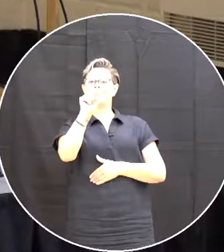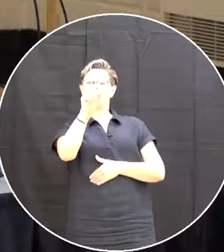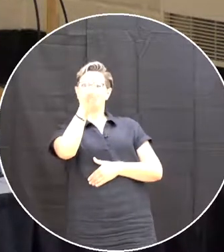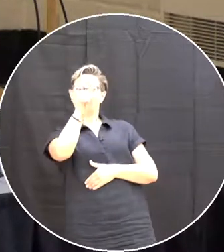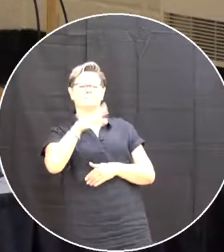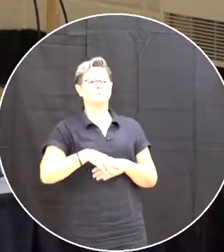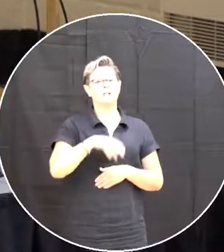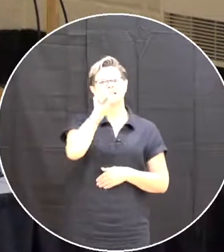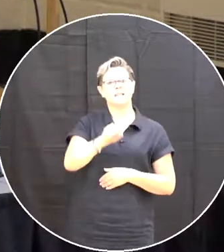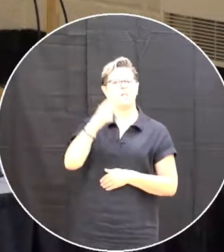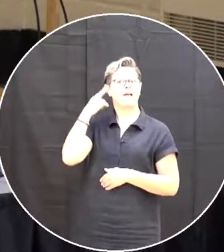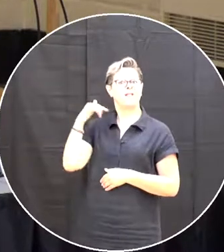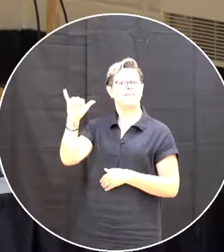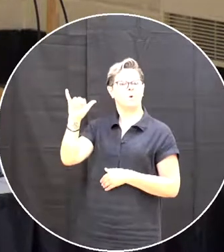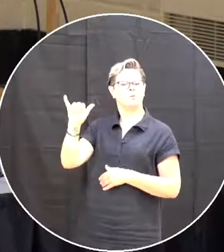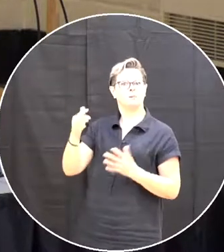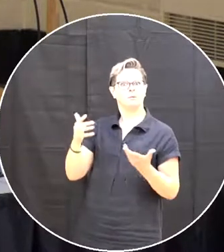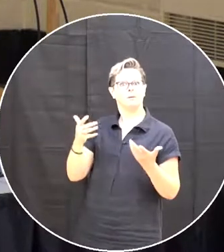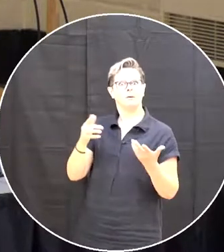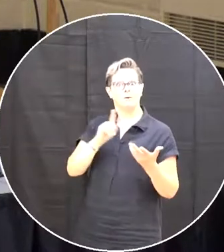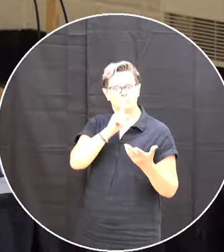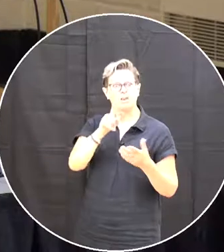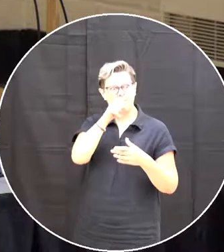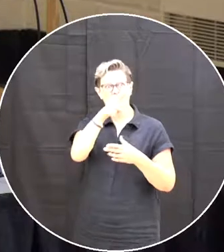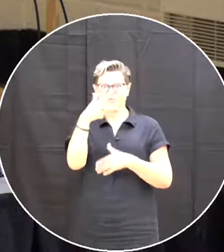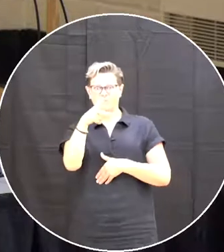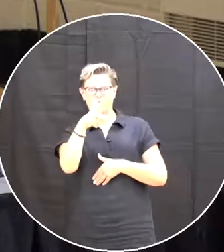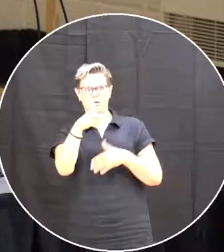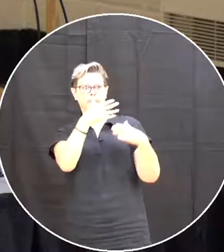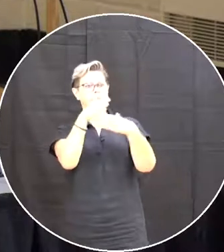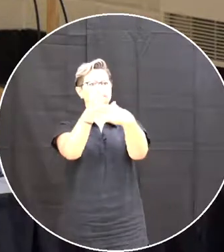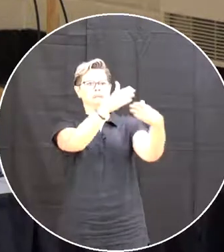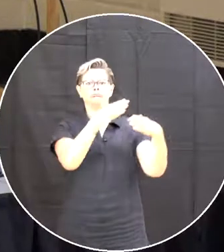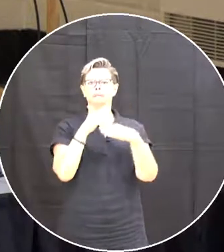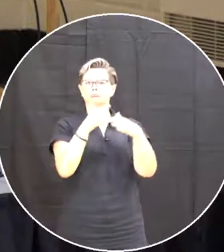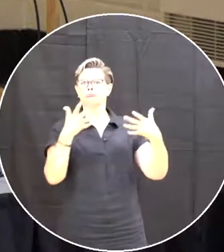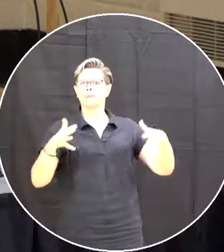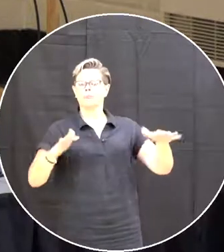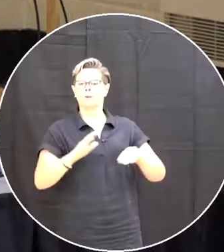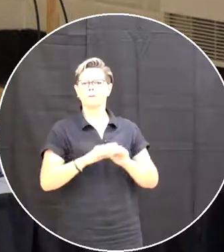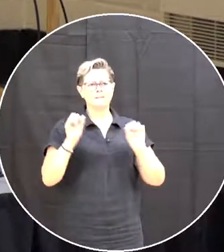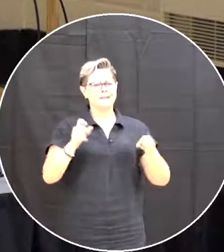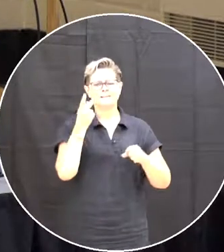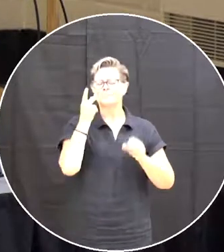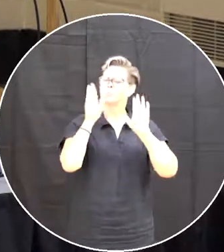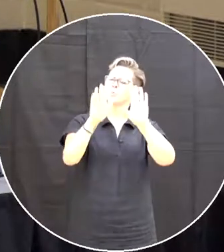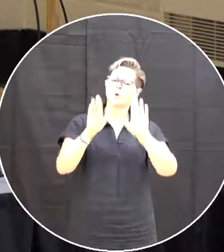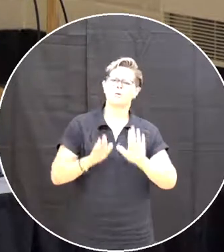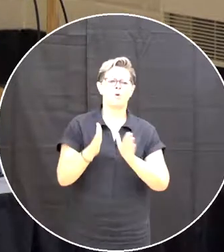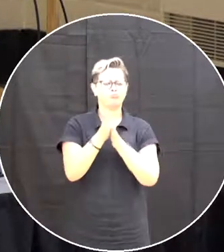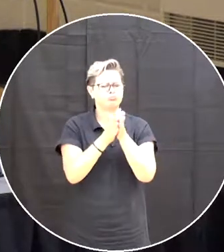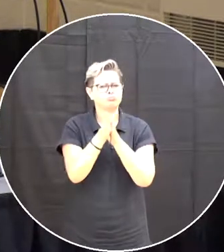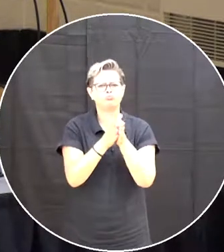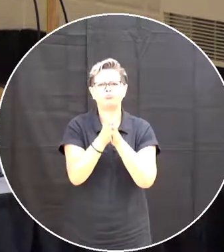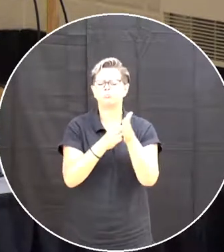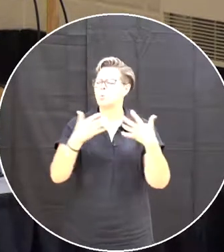California states Um It's an incredible effort I'm proud to be a part of it Um At the end of